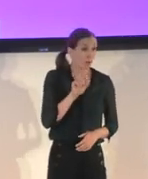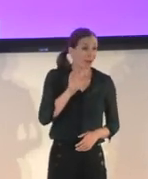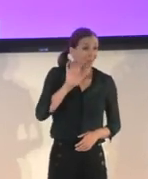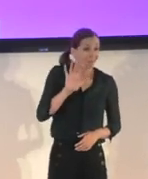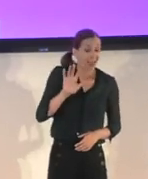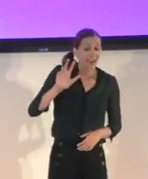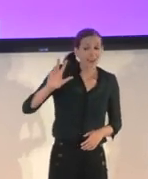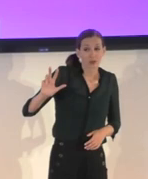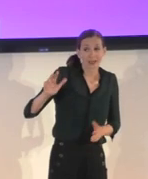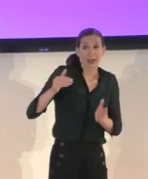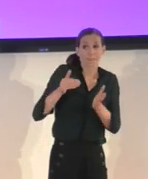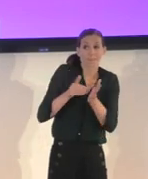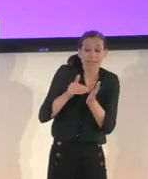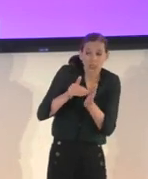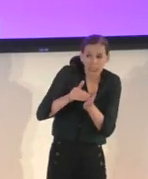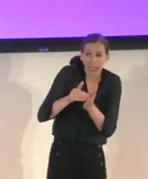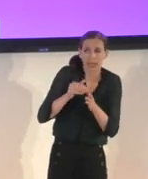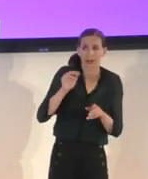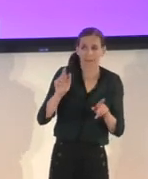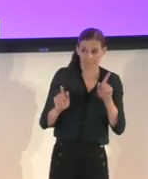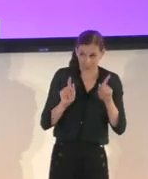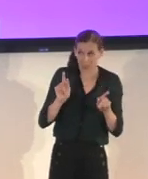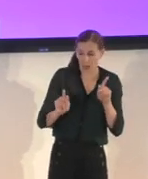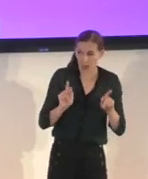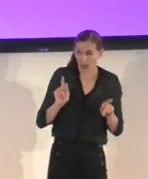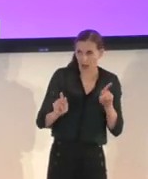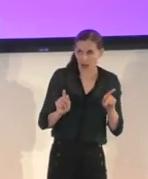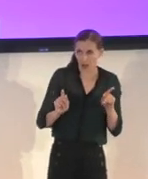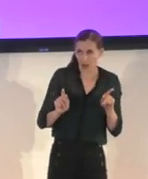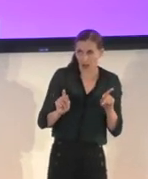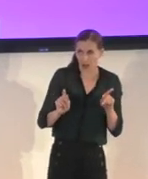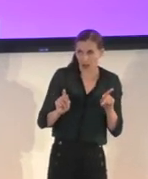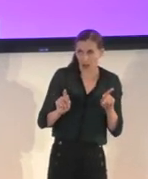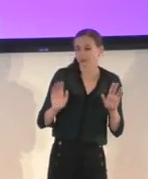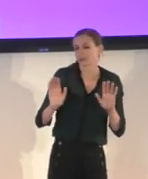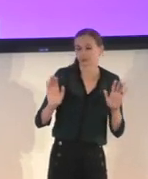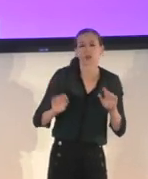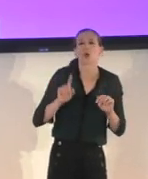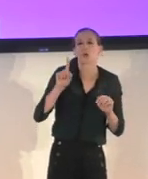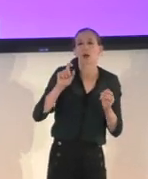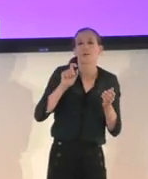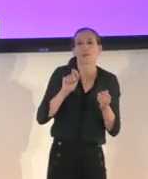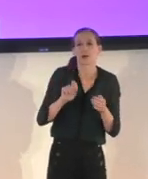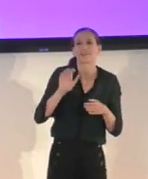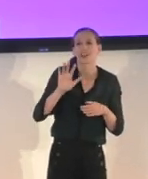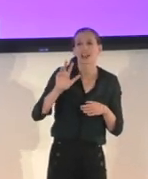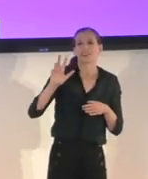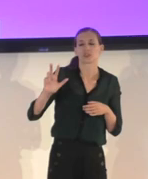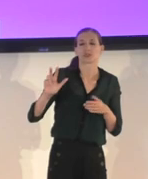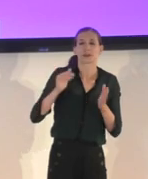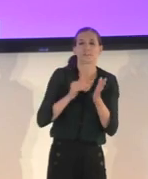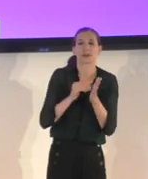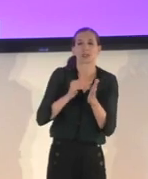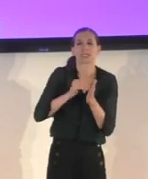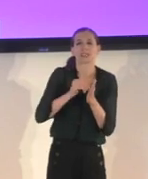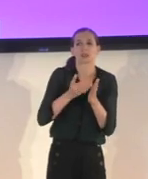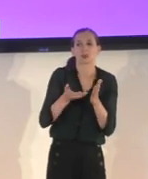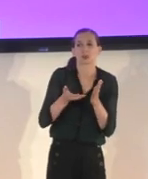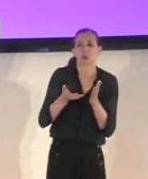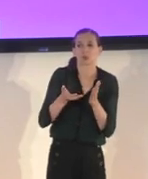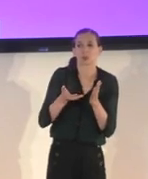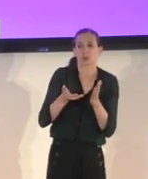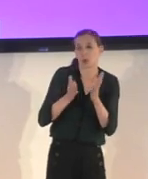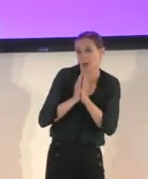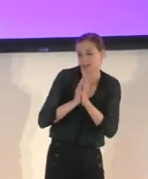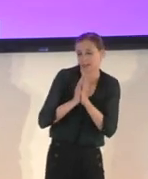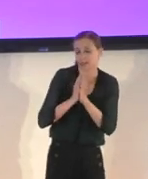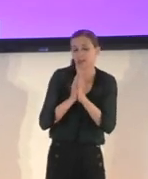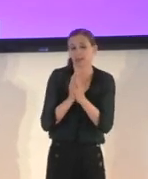items